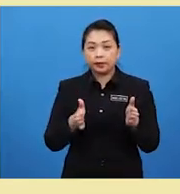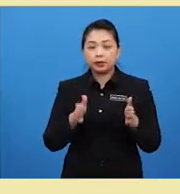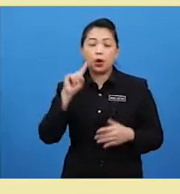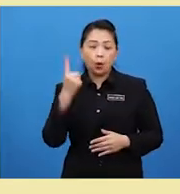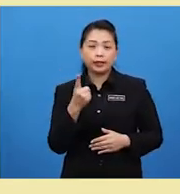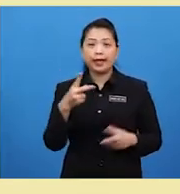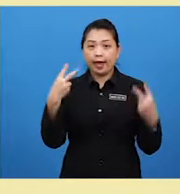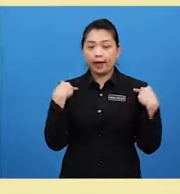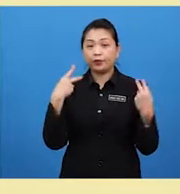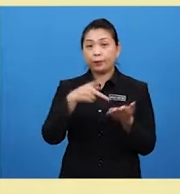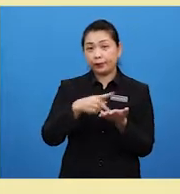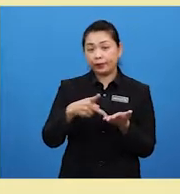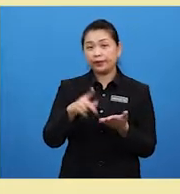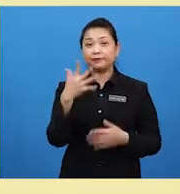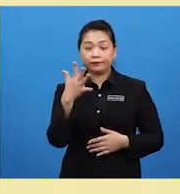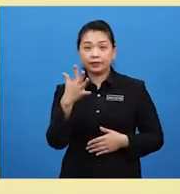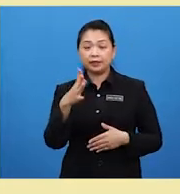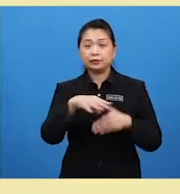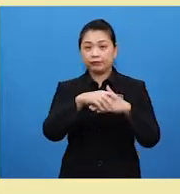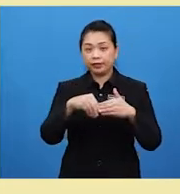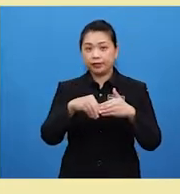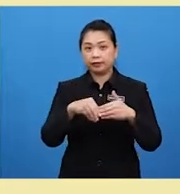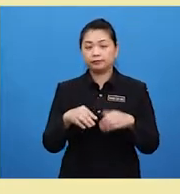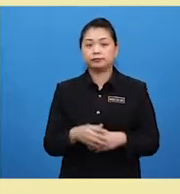15 ringgit same as children.